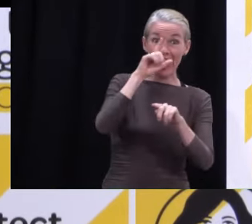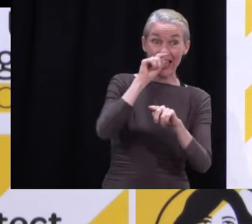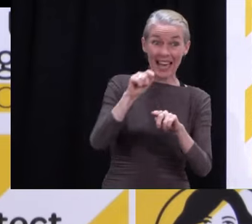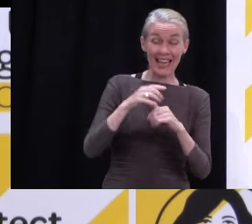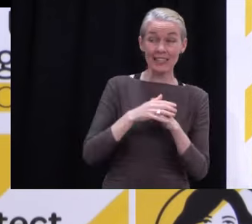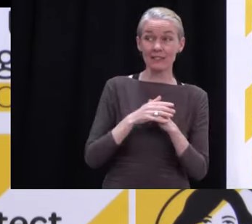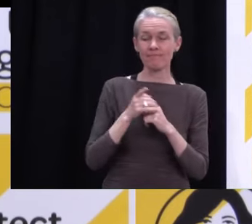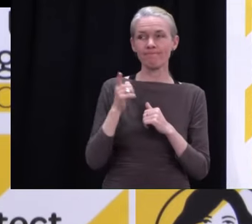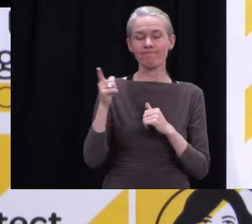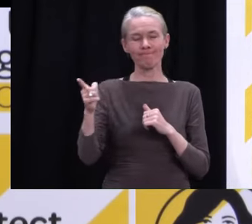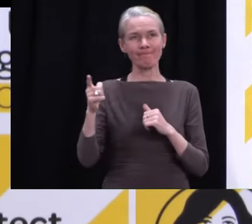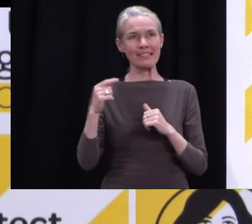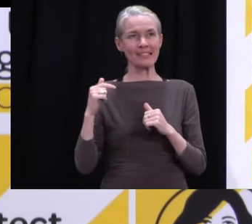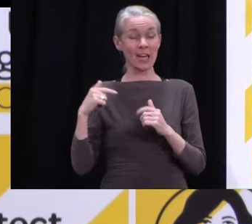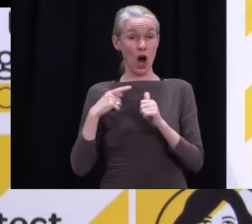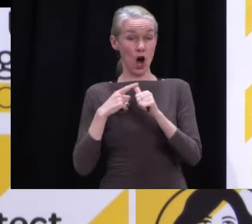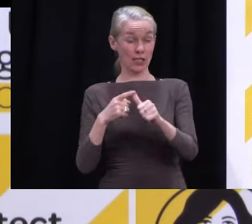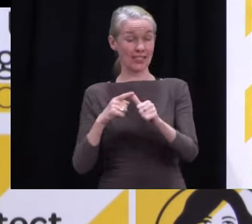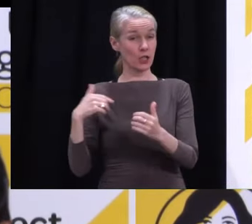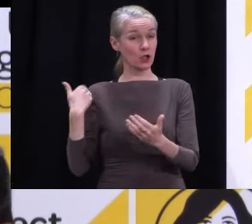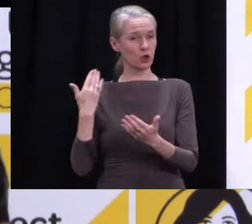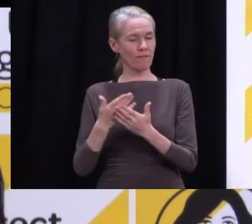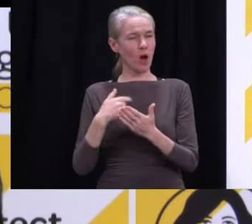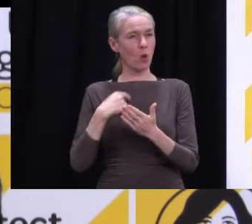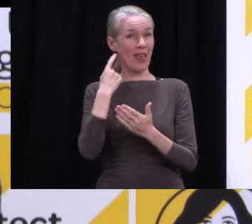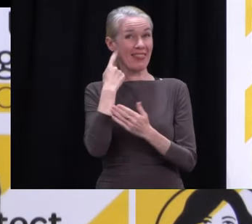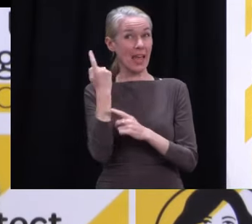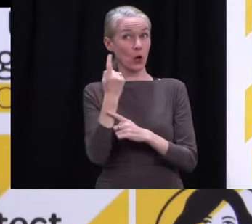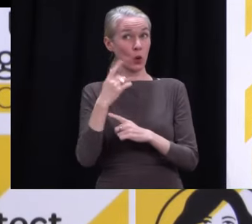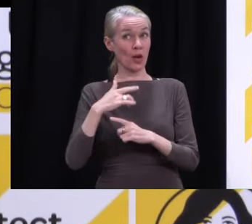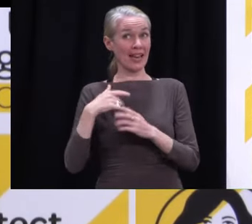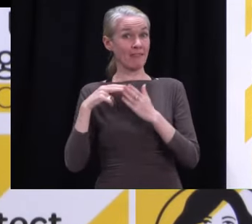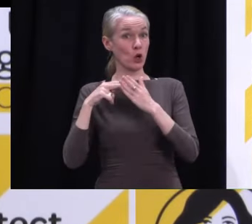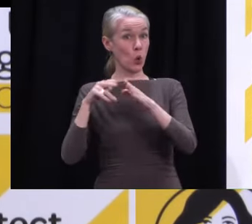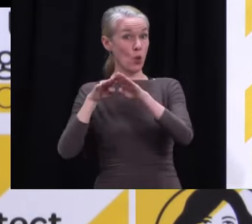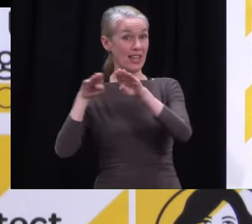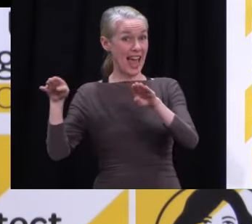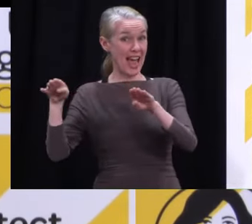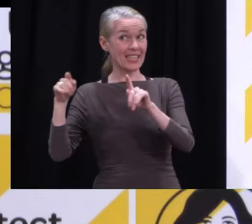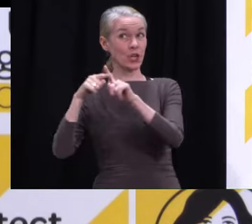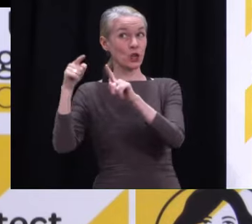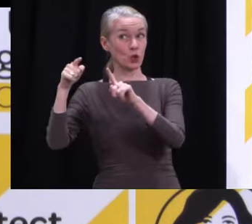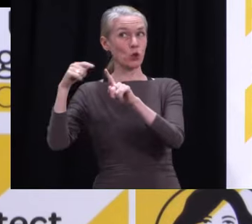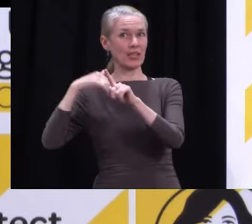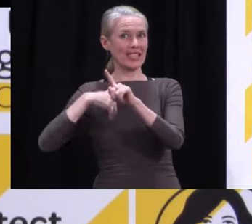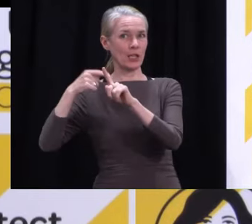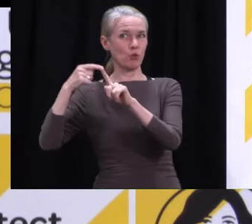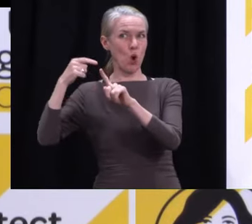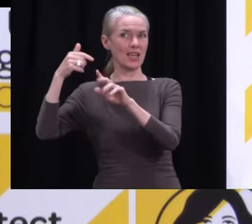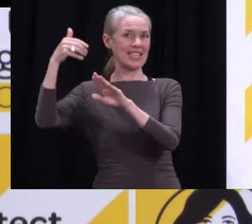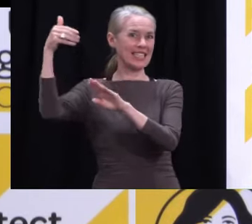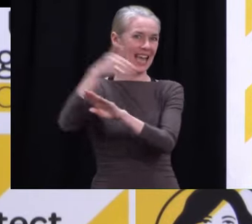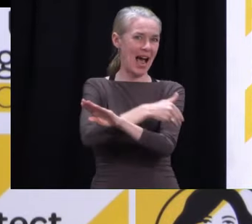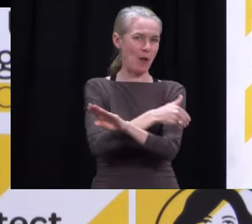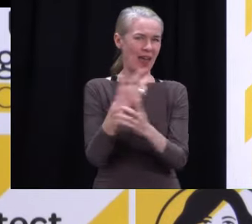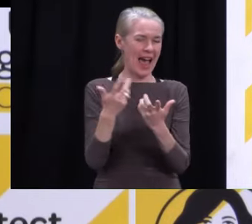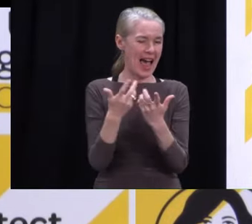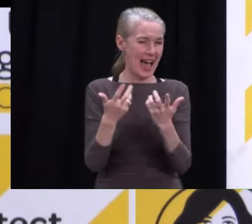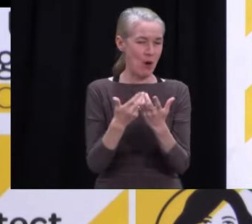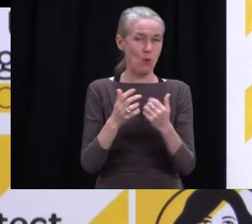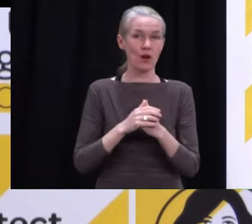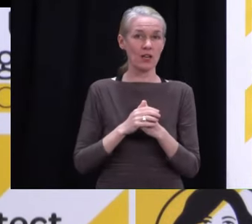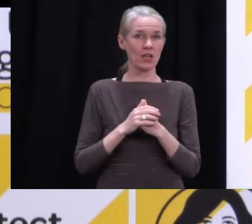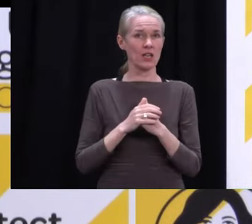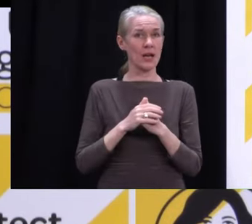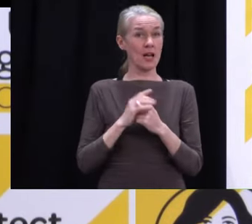out. But, of course, we would want to make sure that there is the ability for people who, again, for work purposes. So we'd want to make sure that was